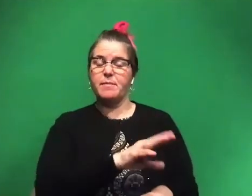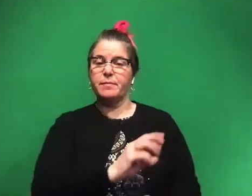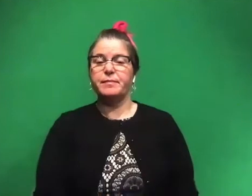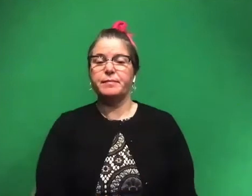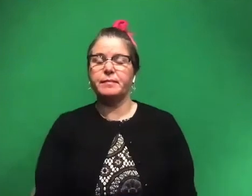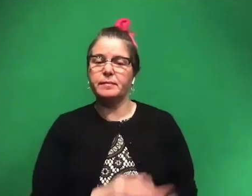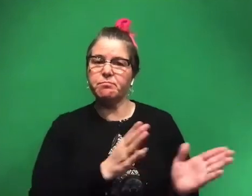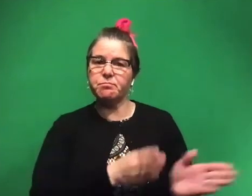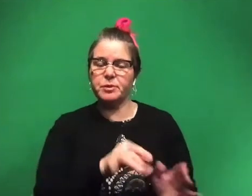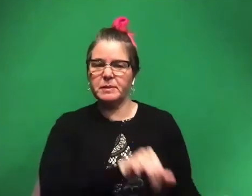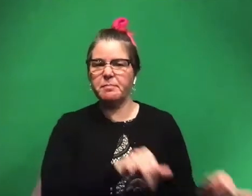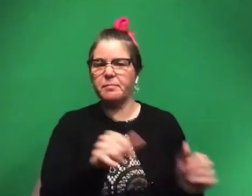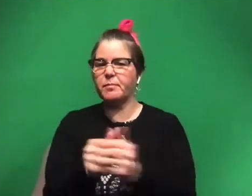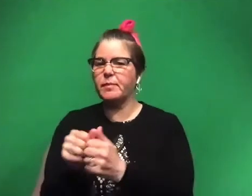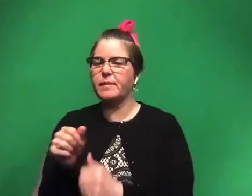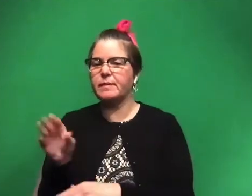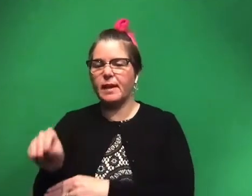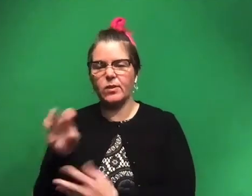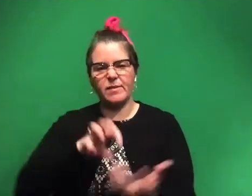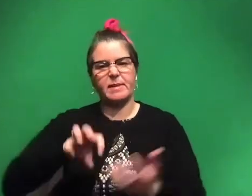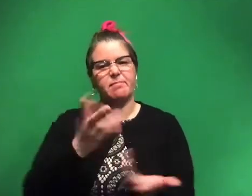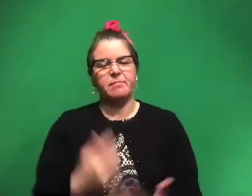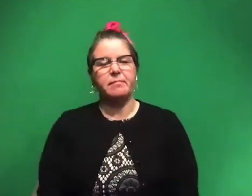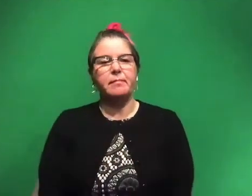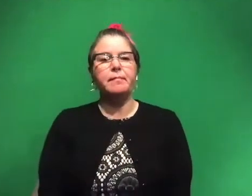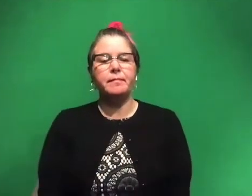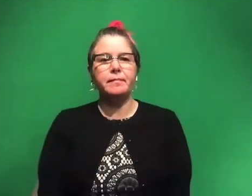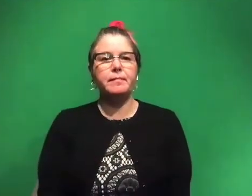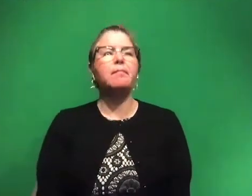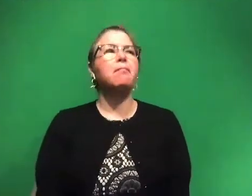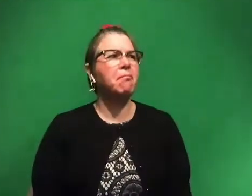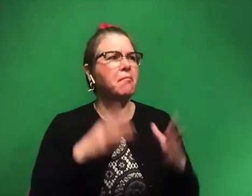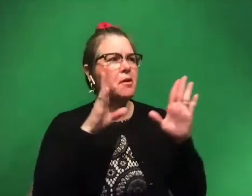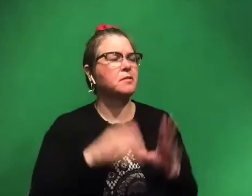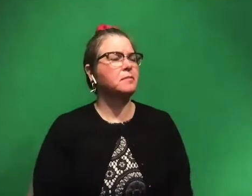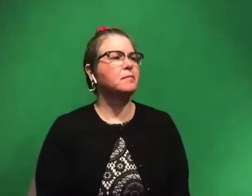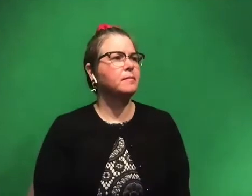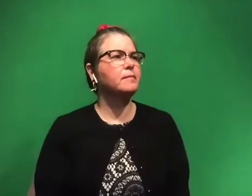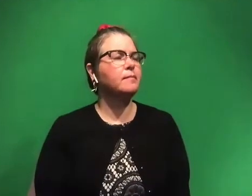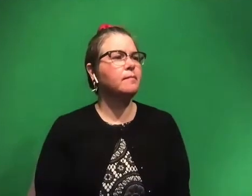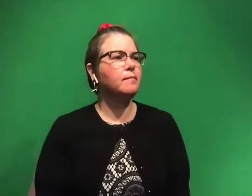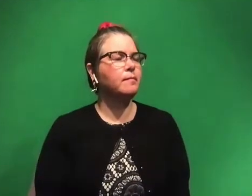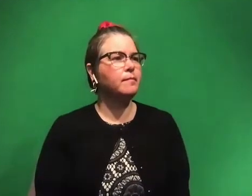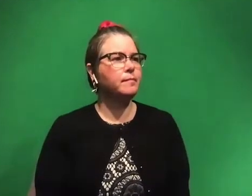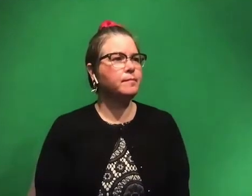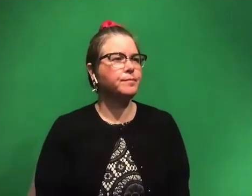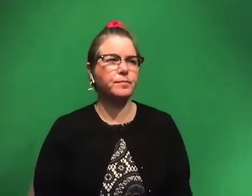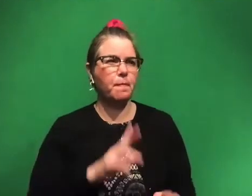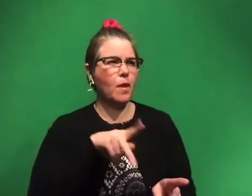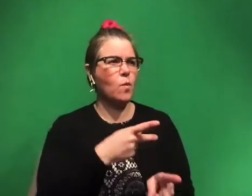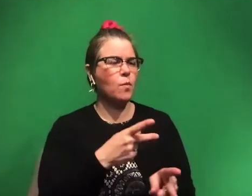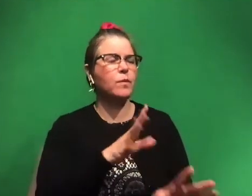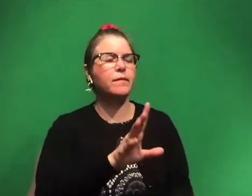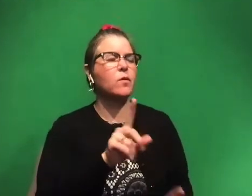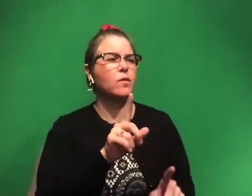prepared as well. So we've kind of got a mixture. Awesome. So what kind of questions